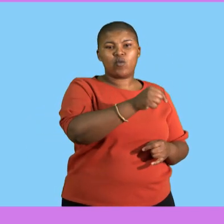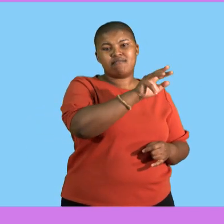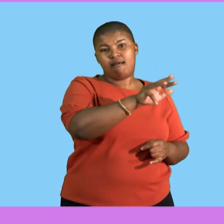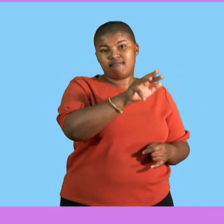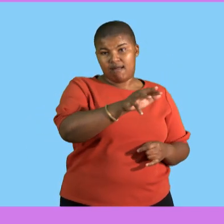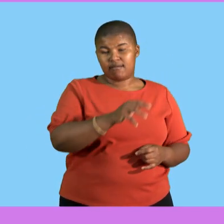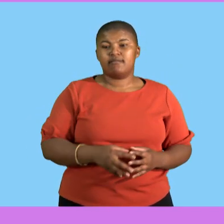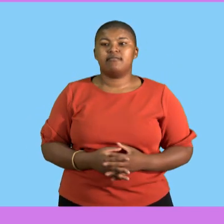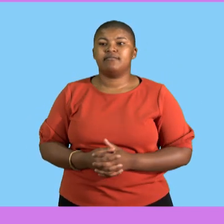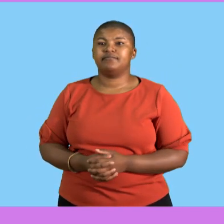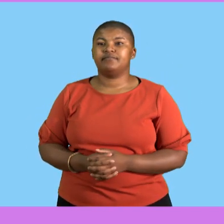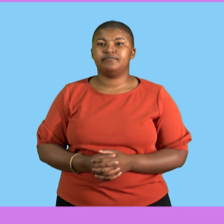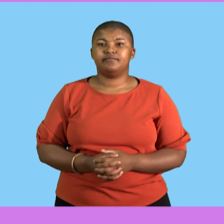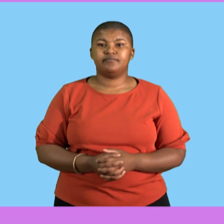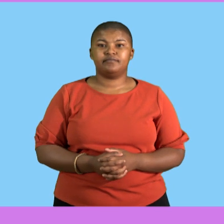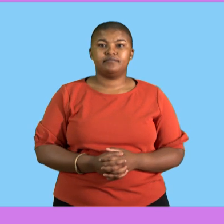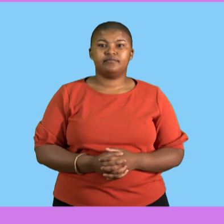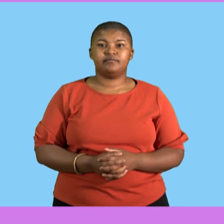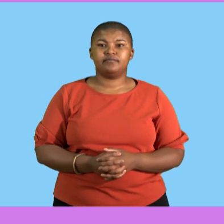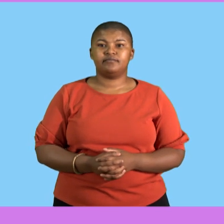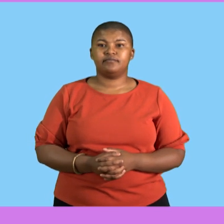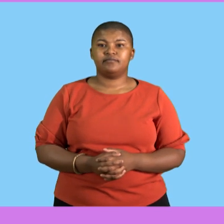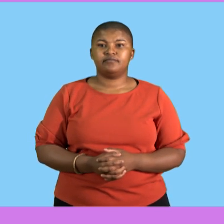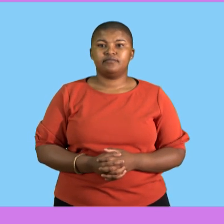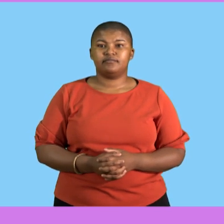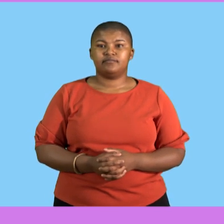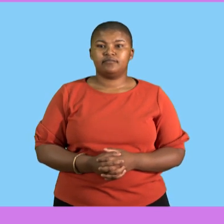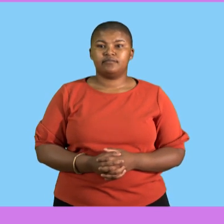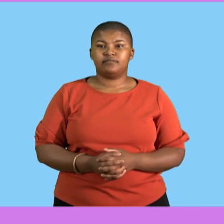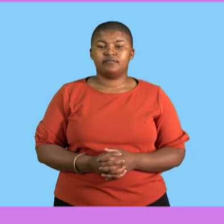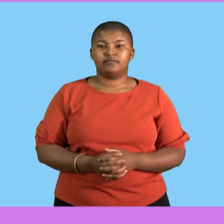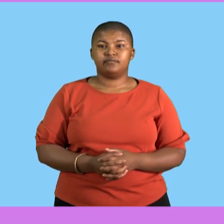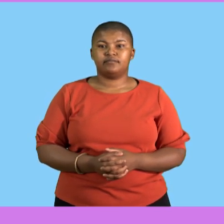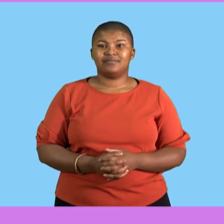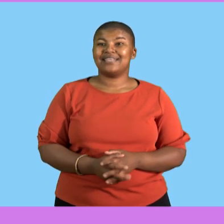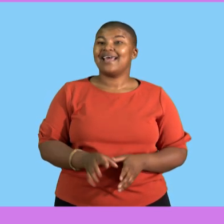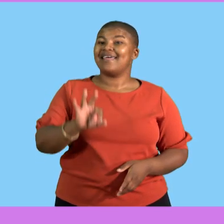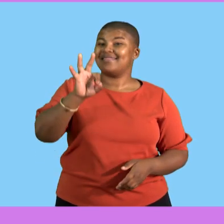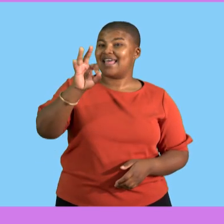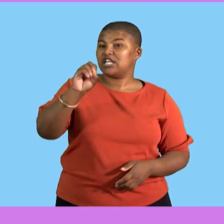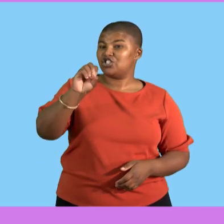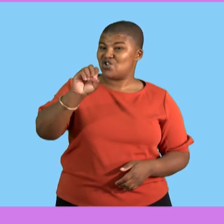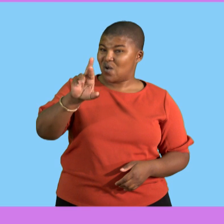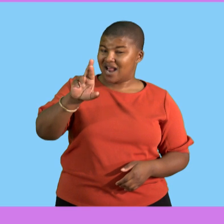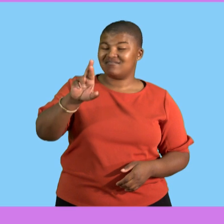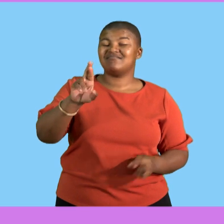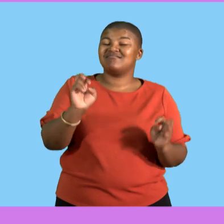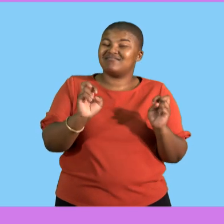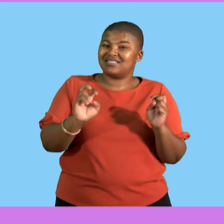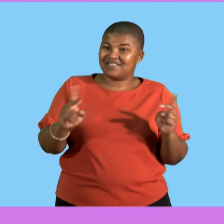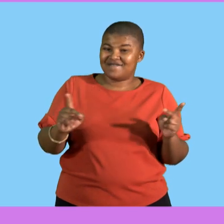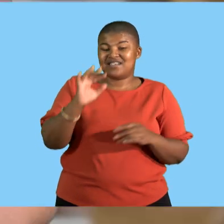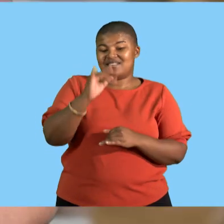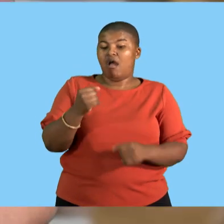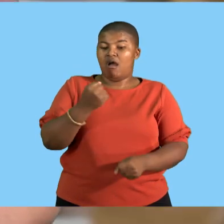So, that means there is a 30 rand difference between the two.